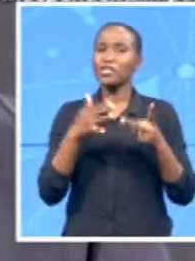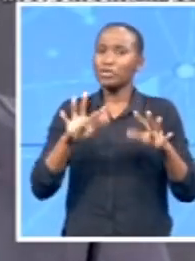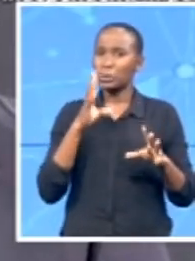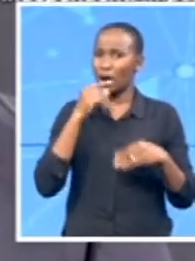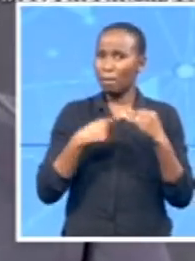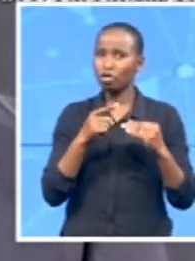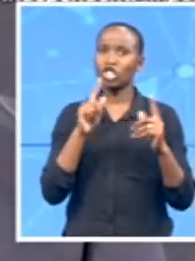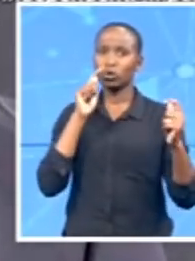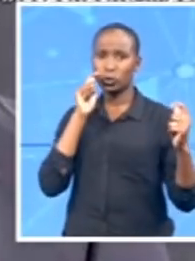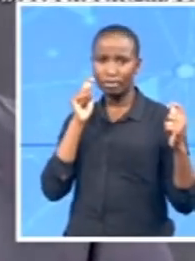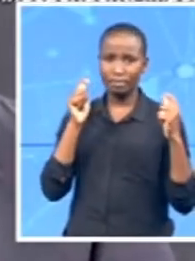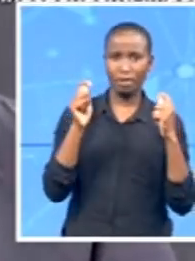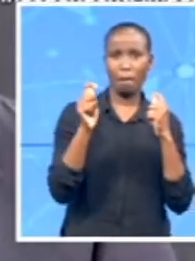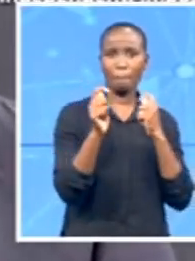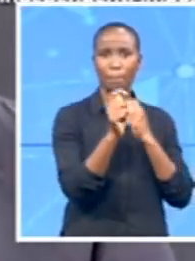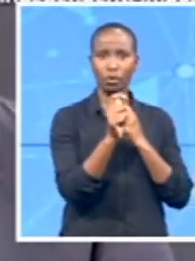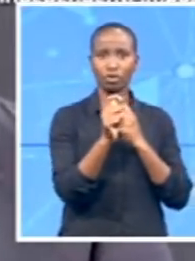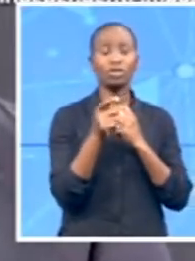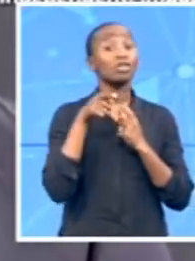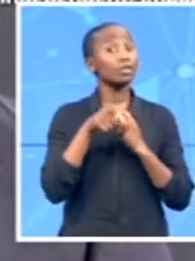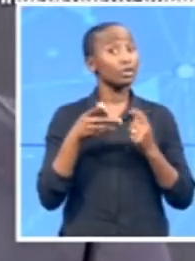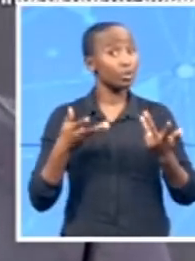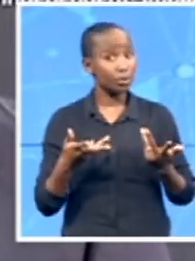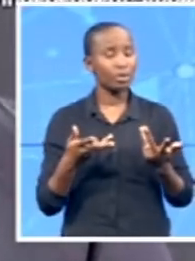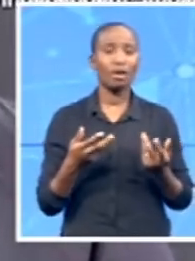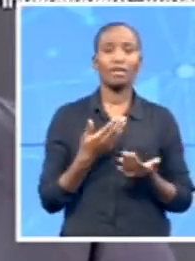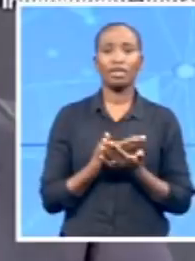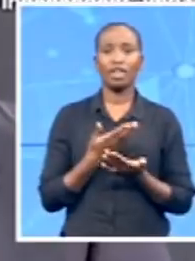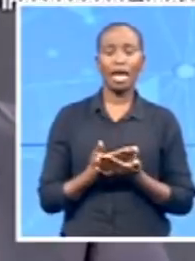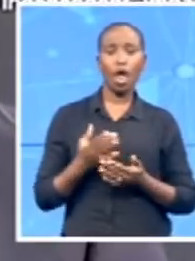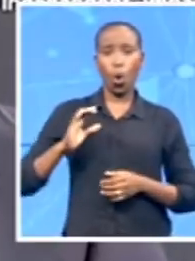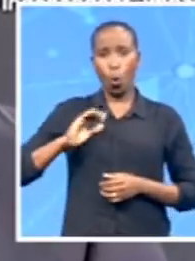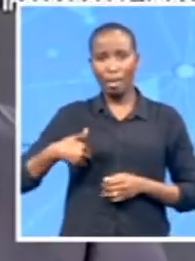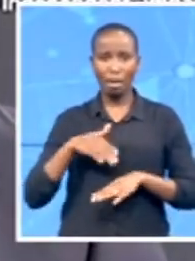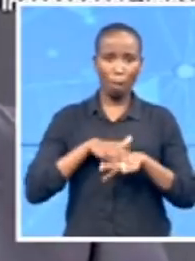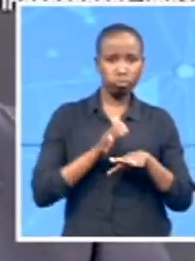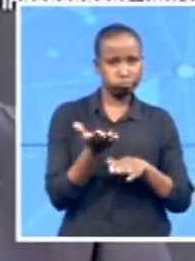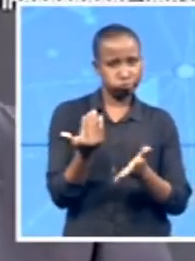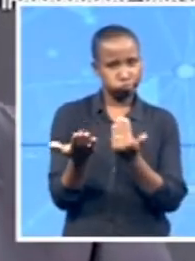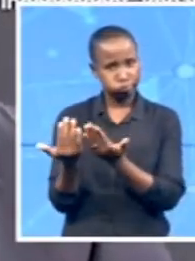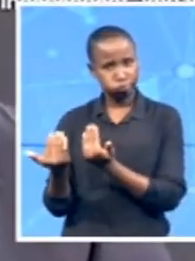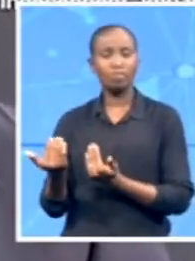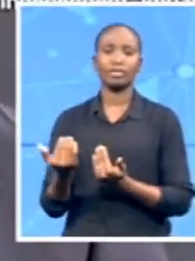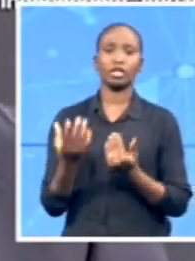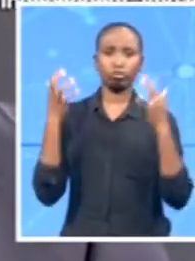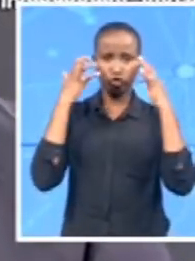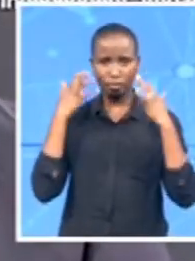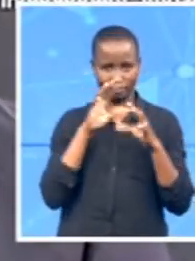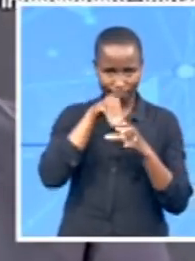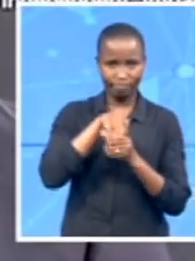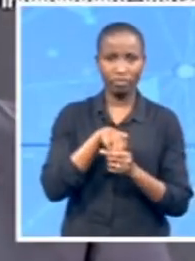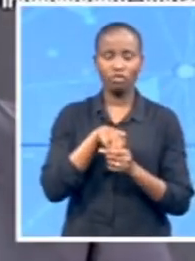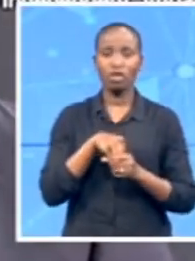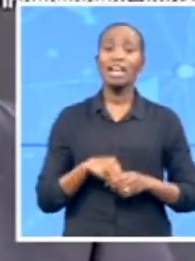personal record in bringing in more women to the bench. But, of course, it dealt with some controversial issues, including